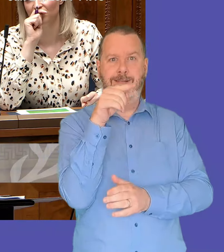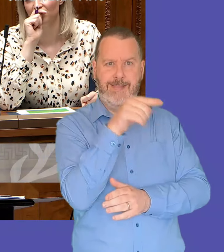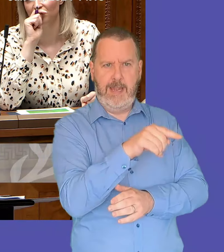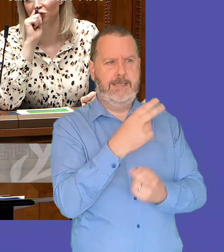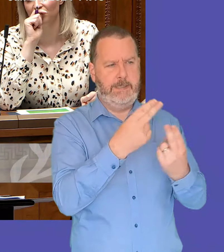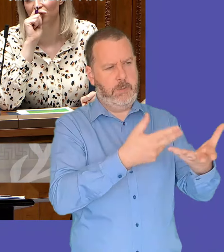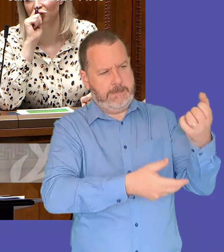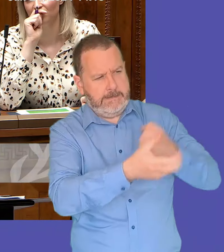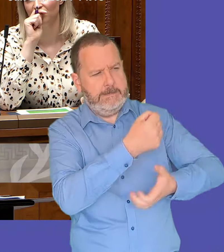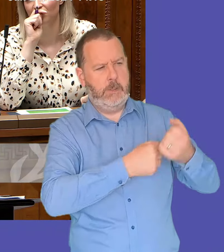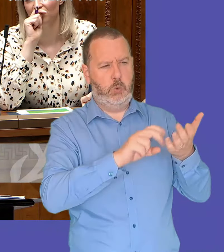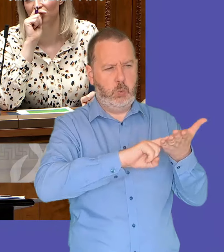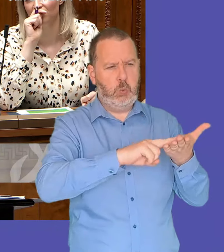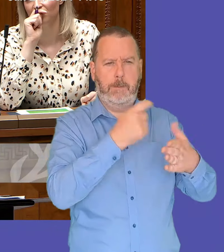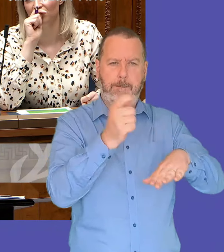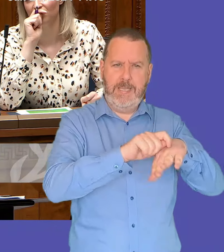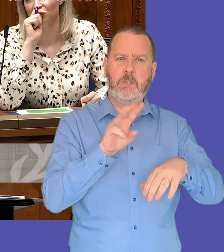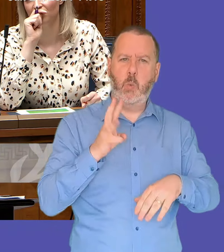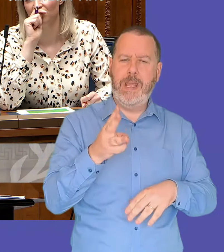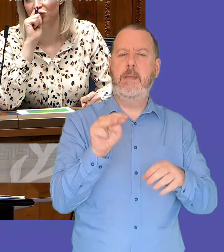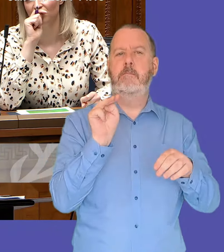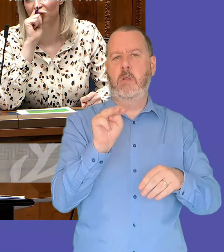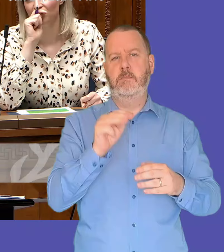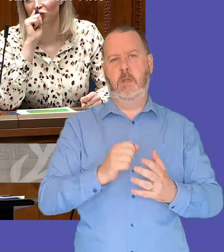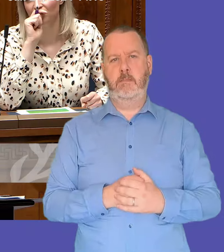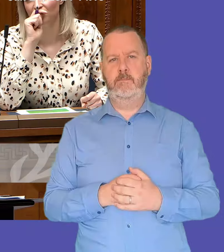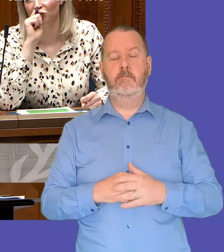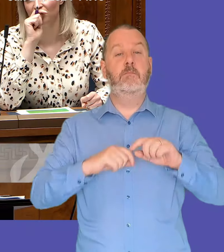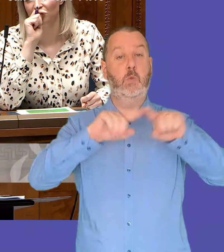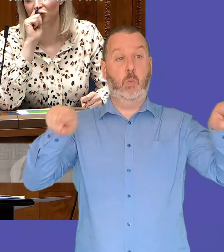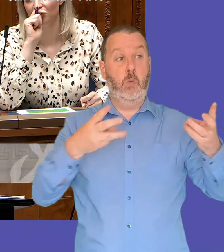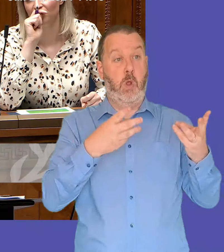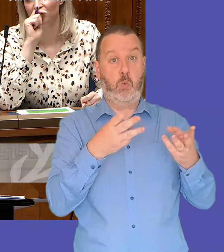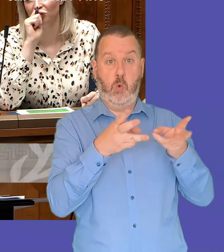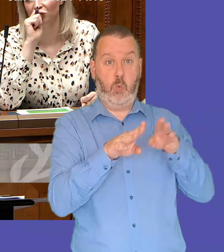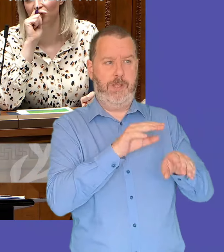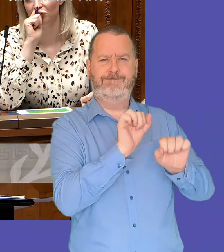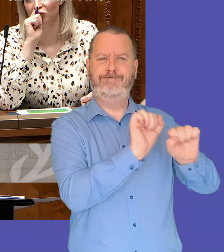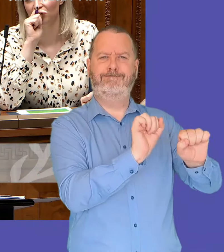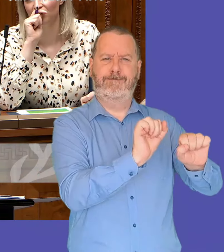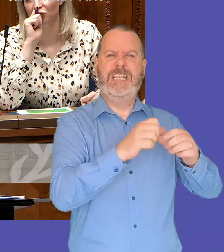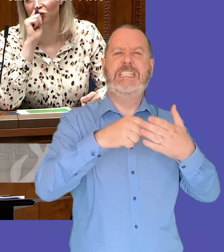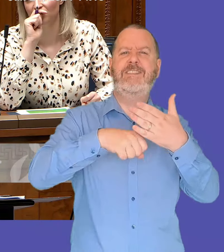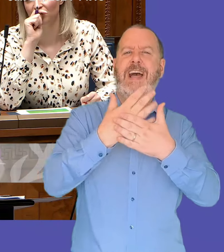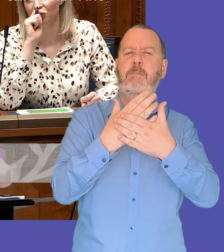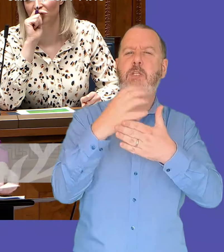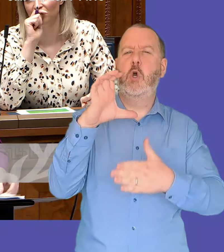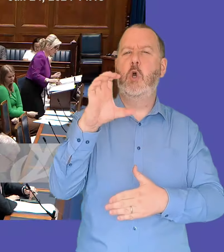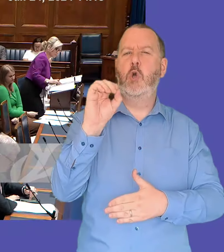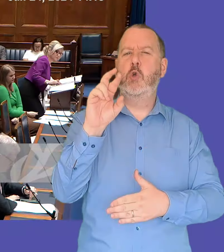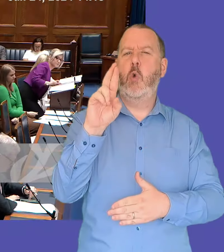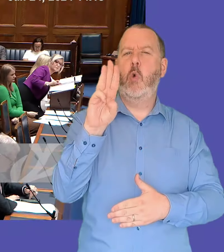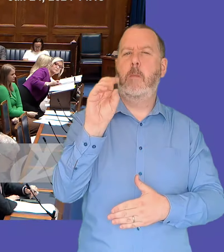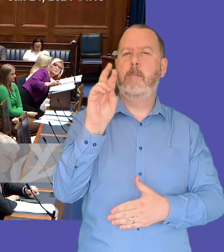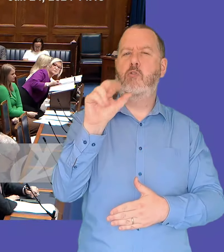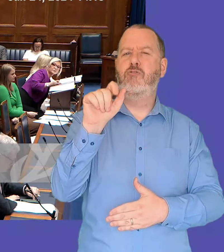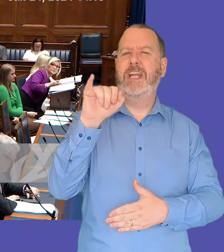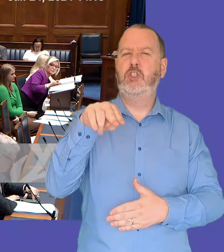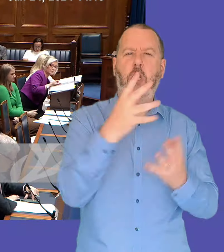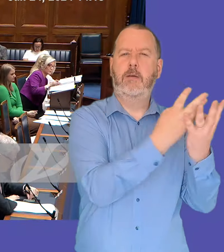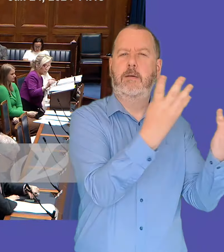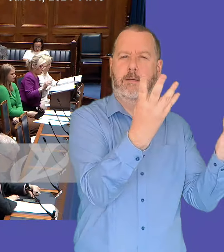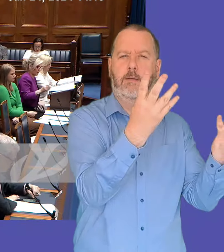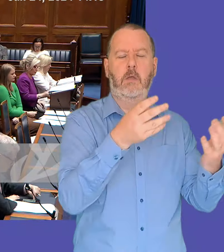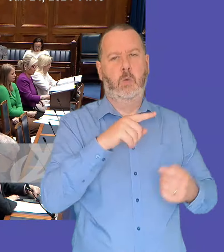potential of the site for the benefit of all and we are absolutely committed to working with the development corporation to achieve that call calm